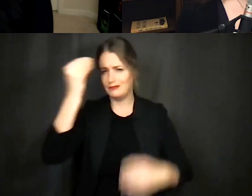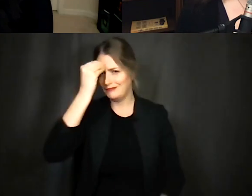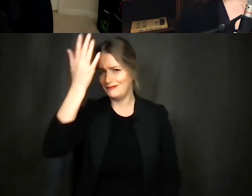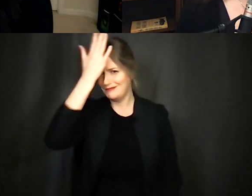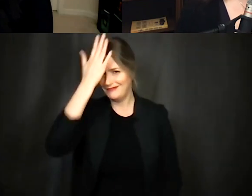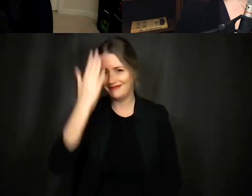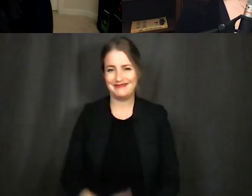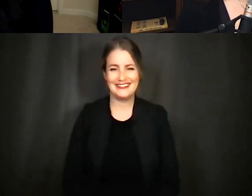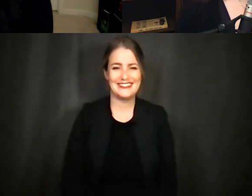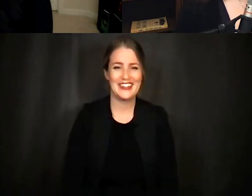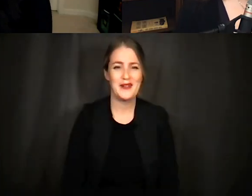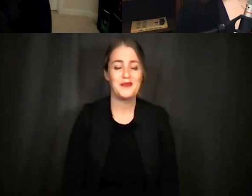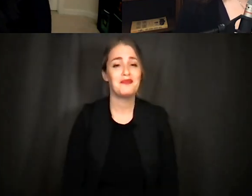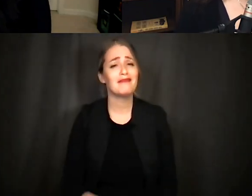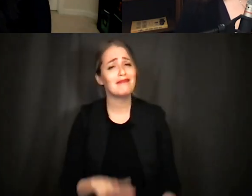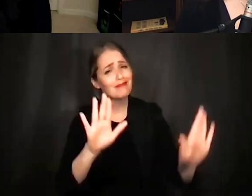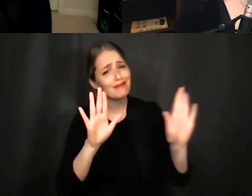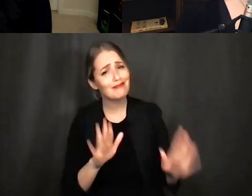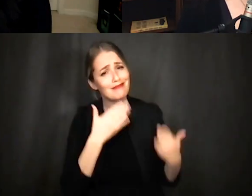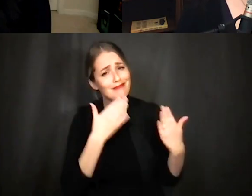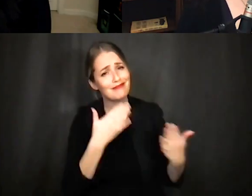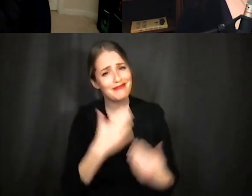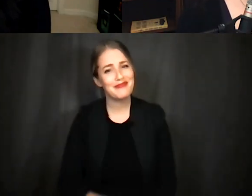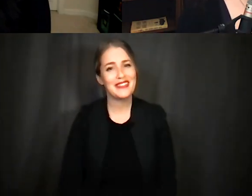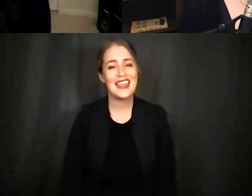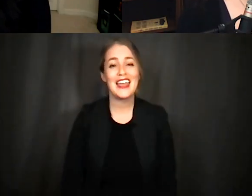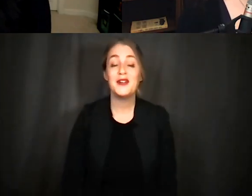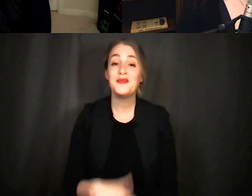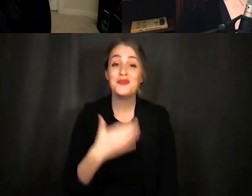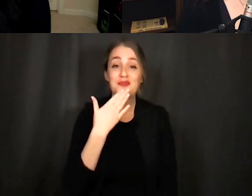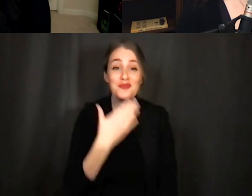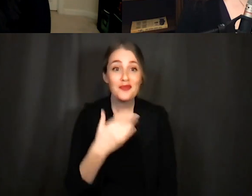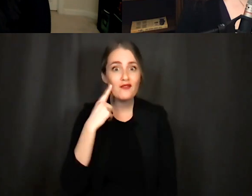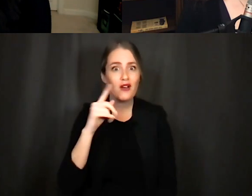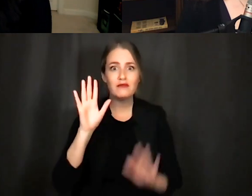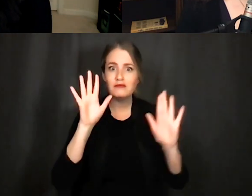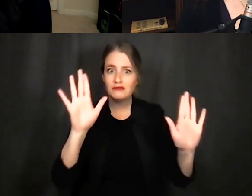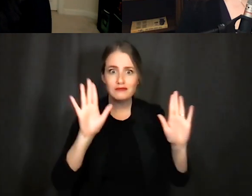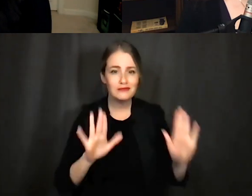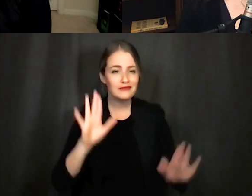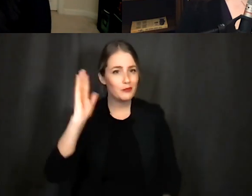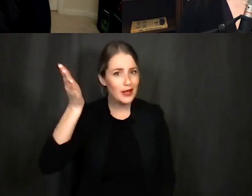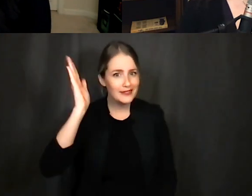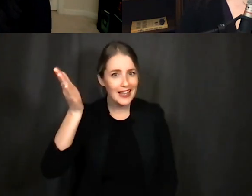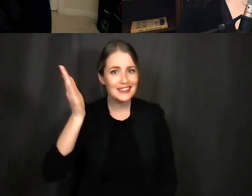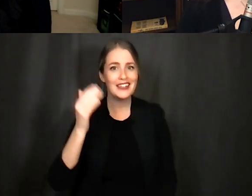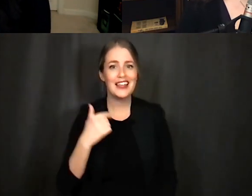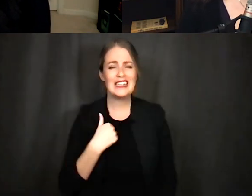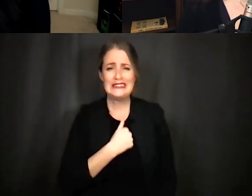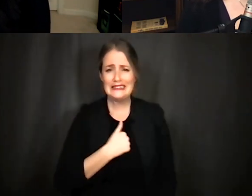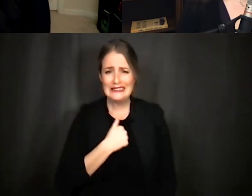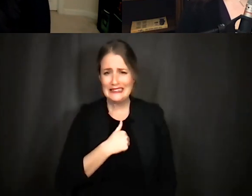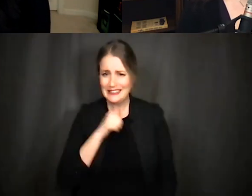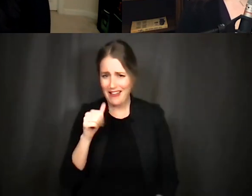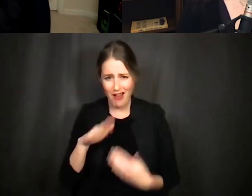well that's that's wonderful thank you and thank you for this fantastic presentation um i'm sorry we didn't get to